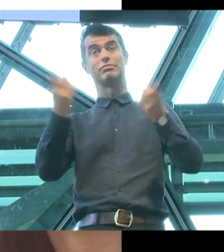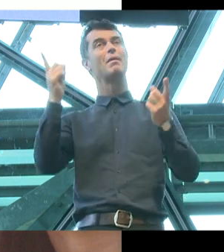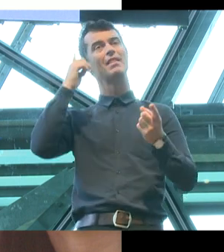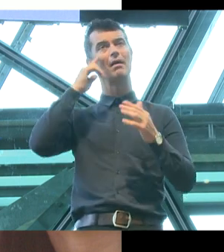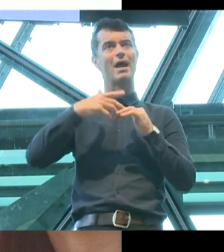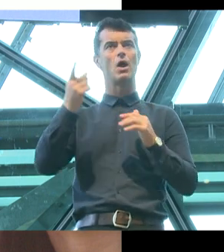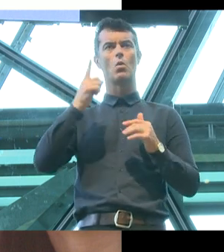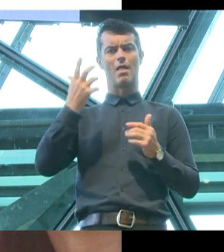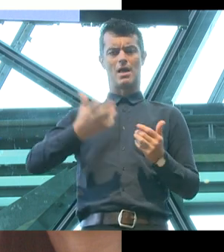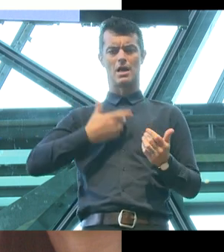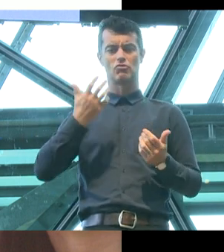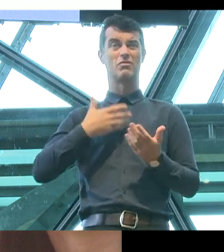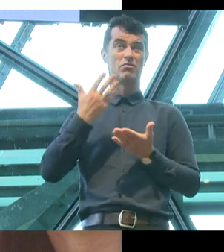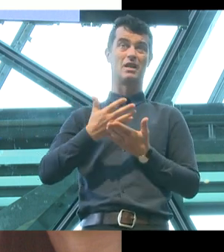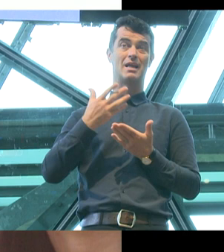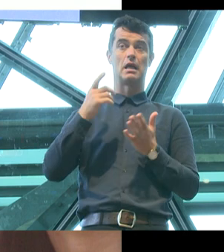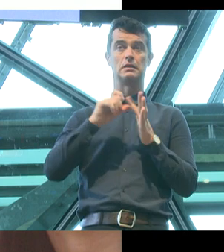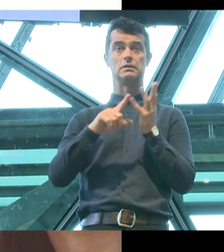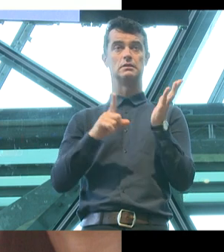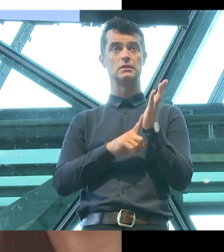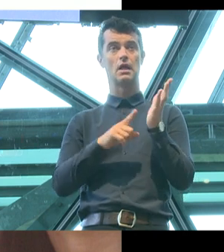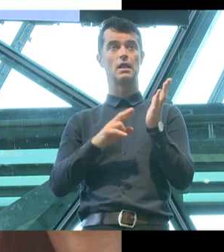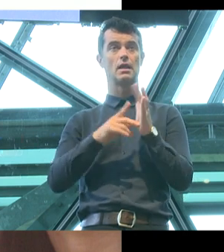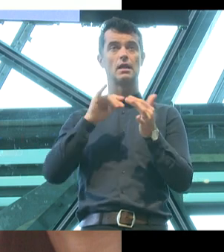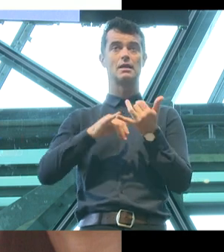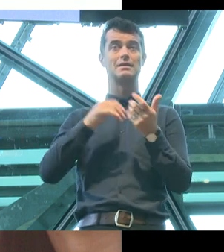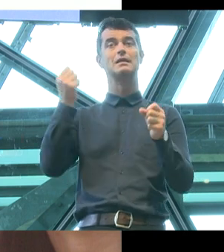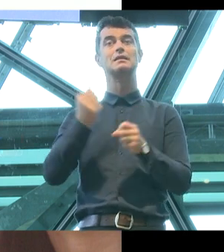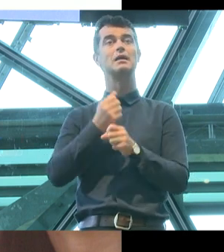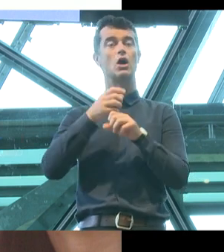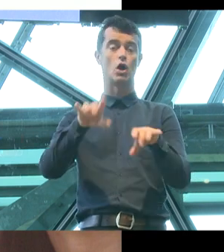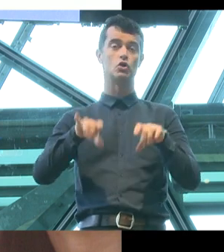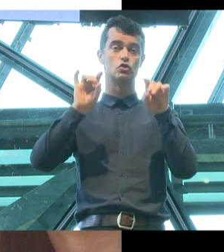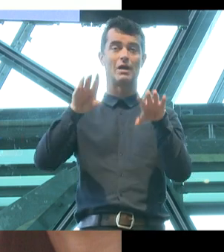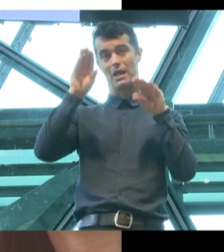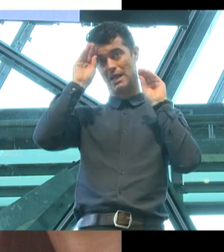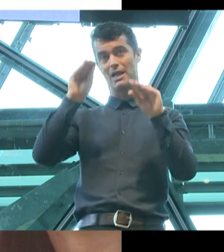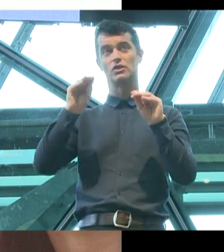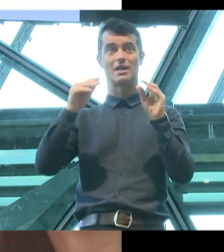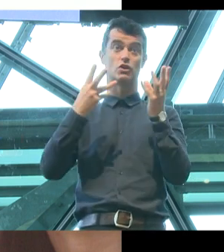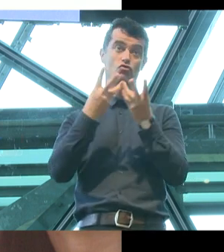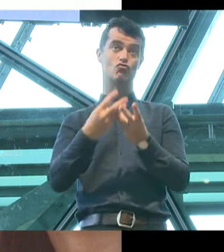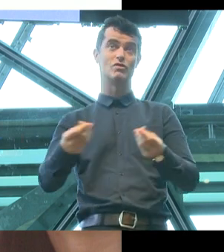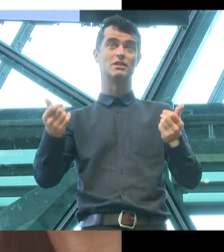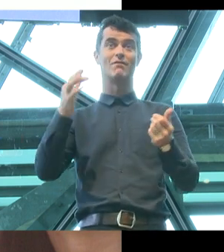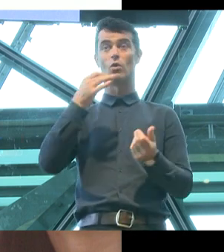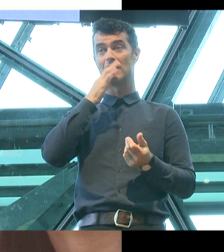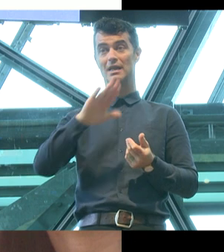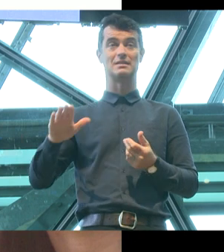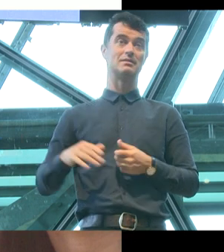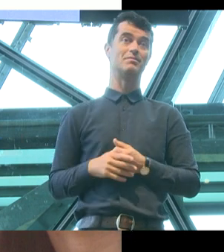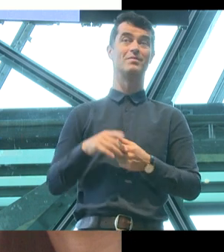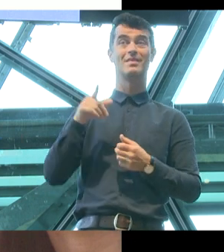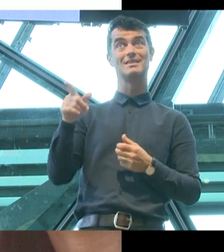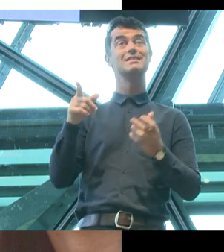aggressive and meticulous dullness of what's involved in developing Australian educational resources for kids sink in. This